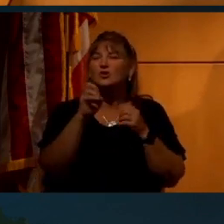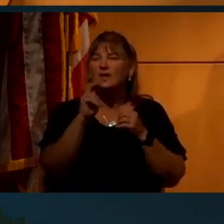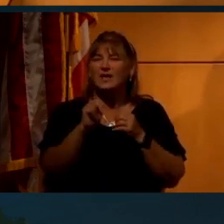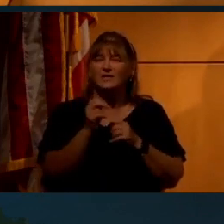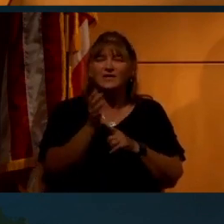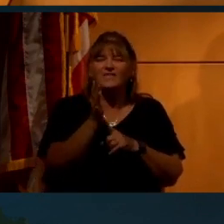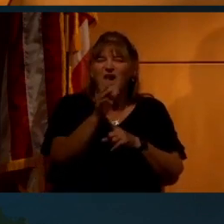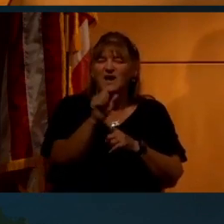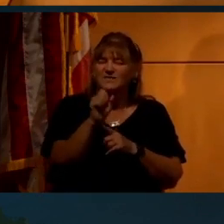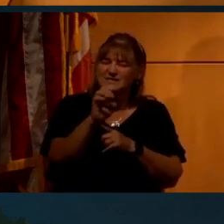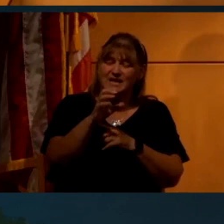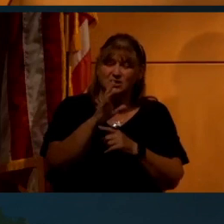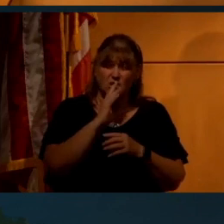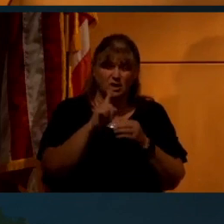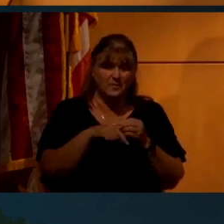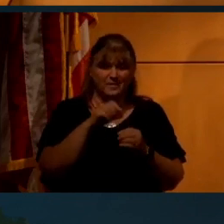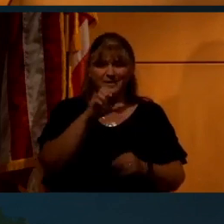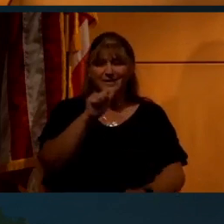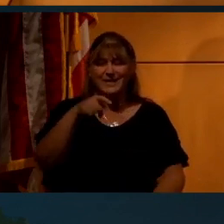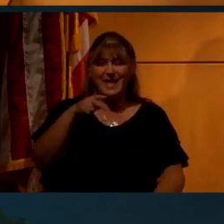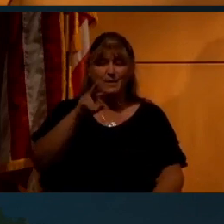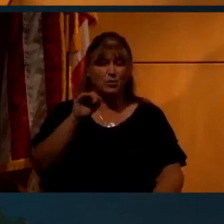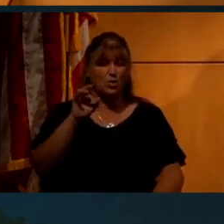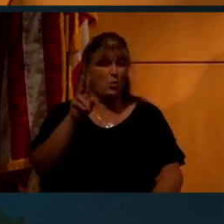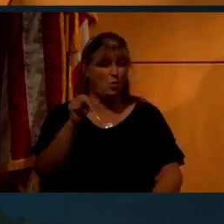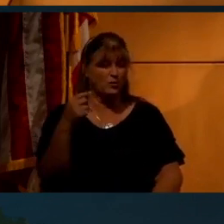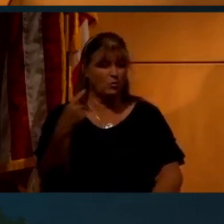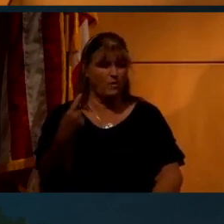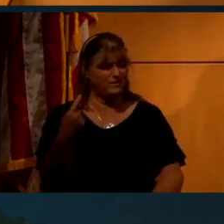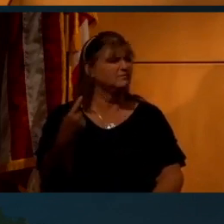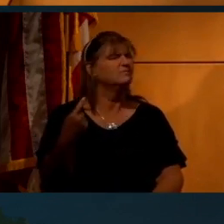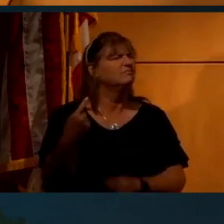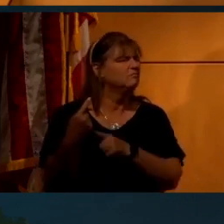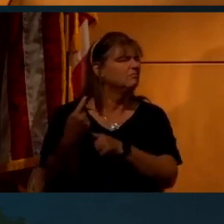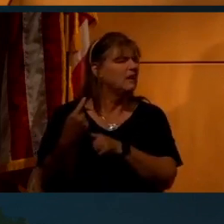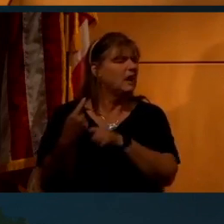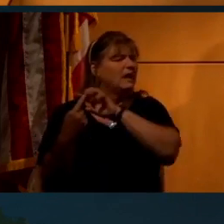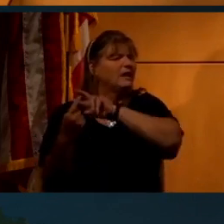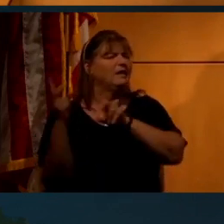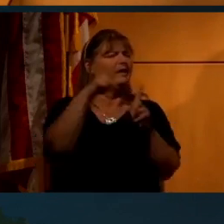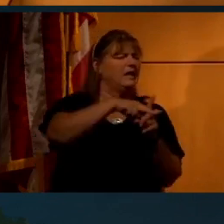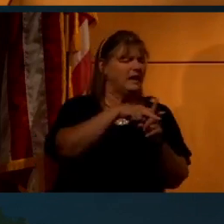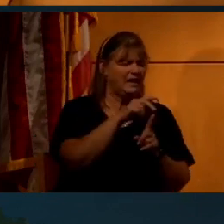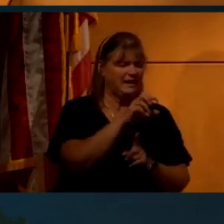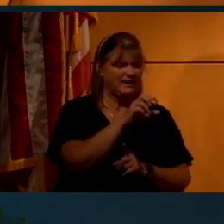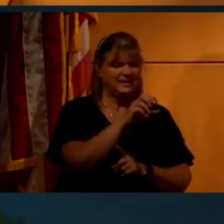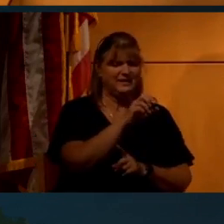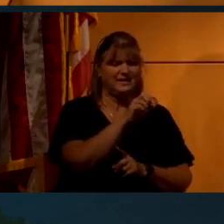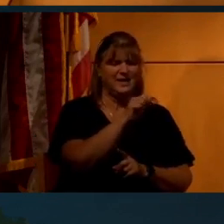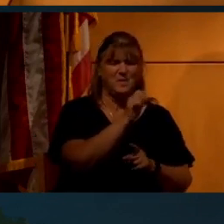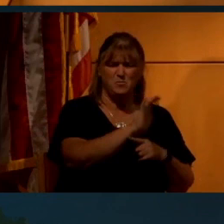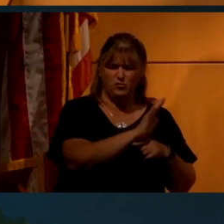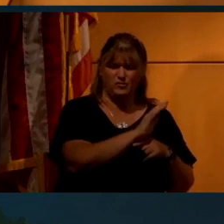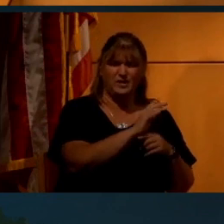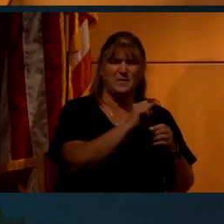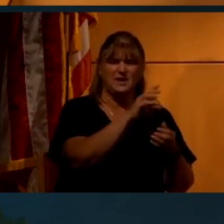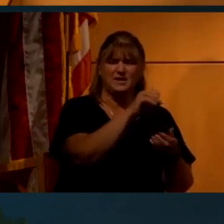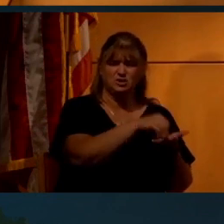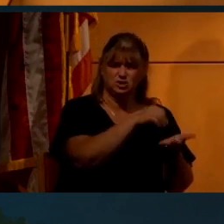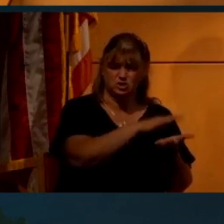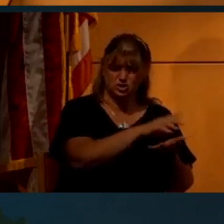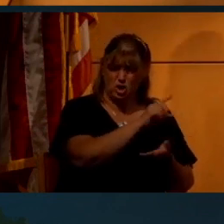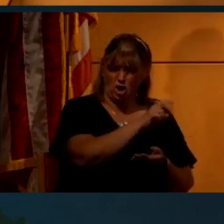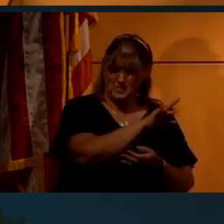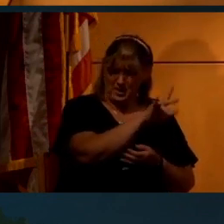spend five seconds talking about Capricorn One in a documentary that's supposed to be about NASA faking the moon mission makes no sense